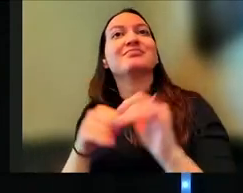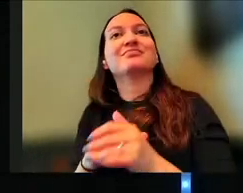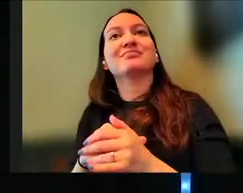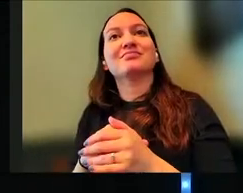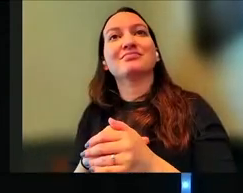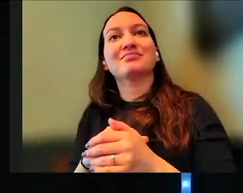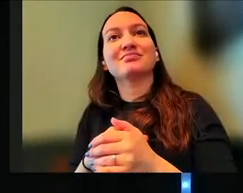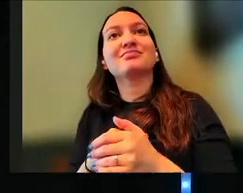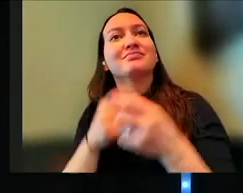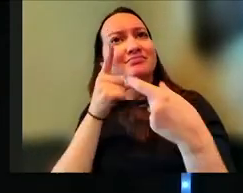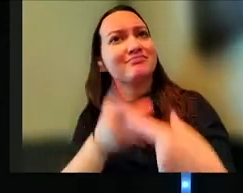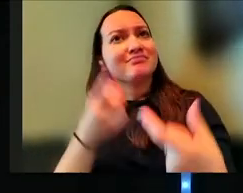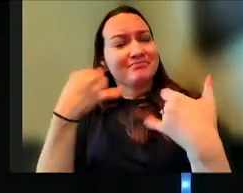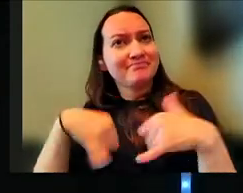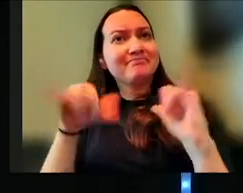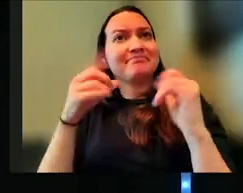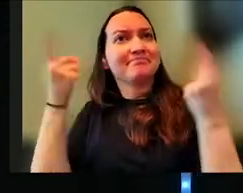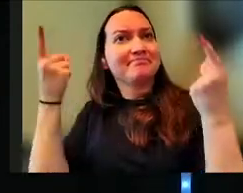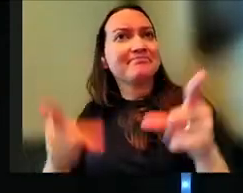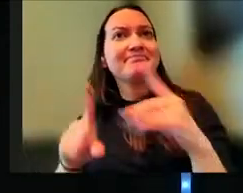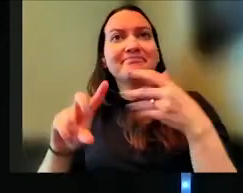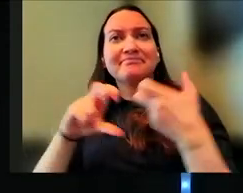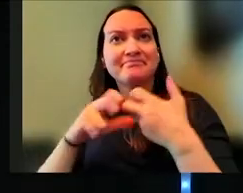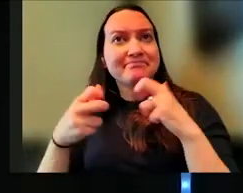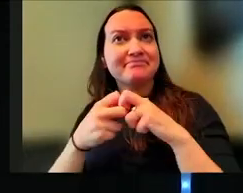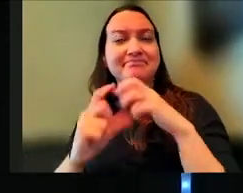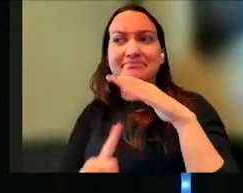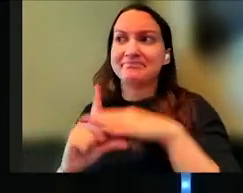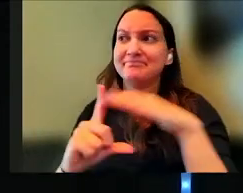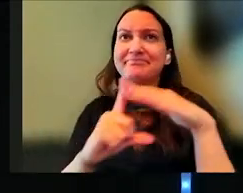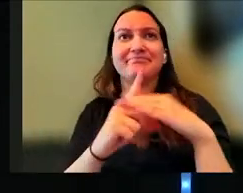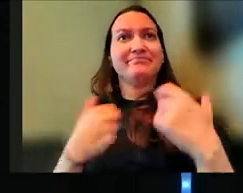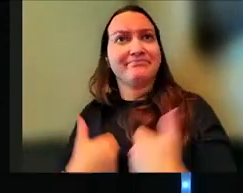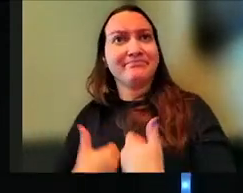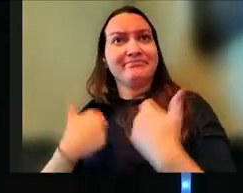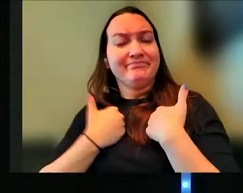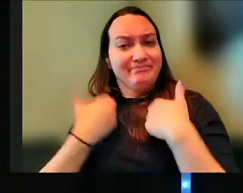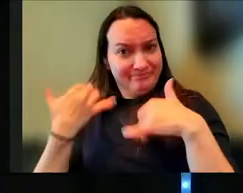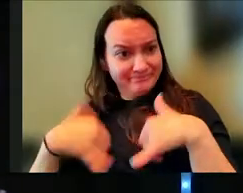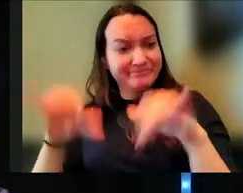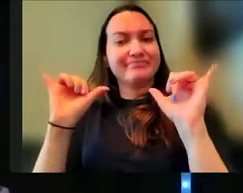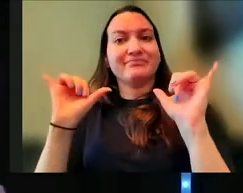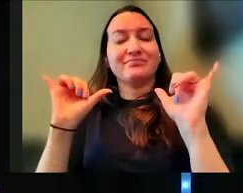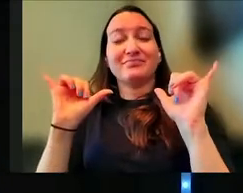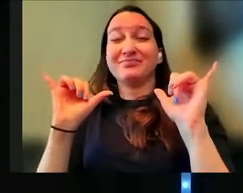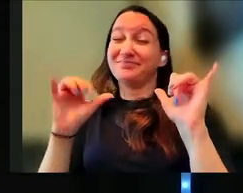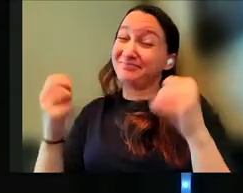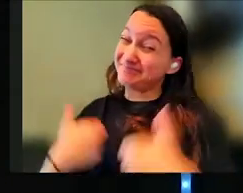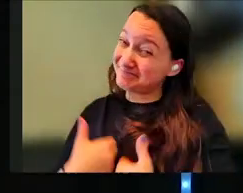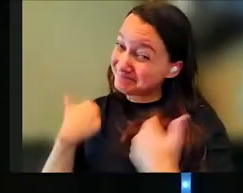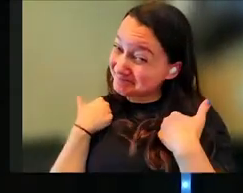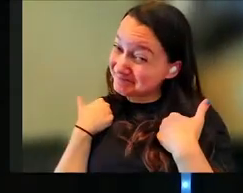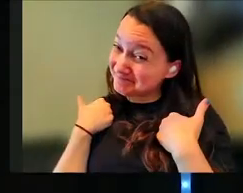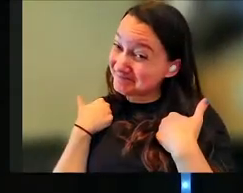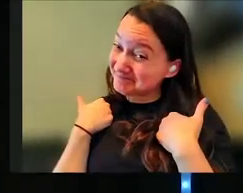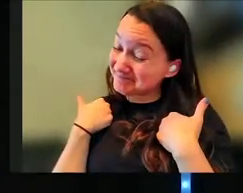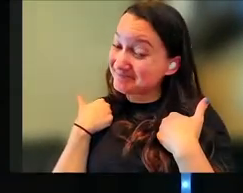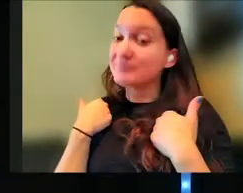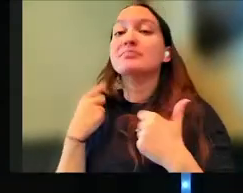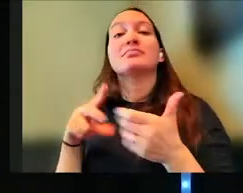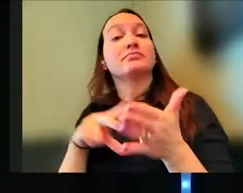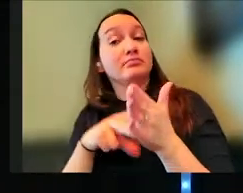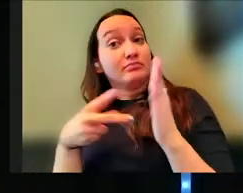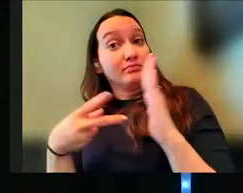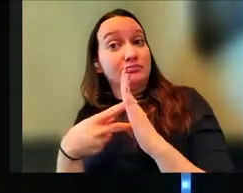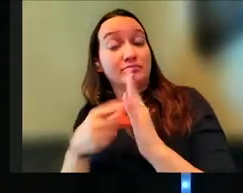Struggle will still come, issues will still arise, life will still be life. But what it does mean is that we